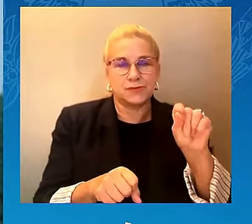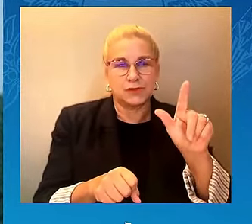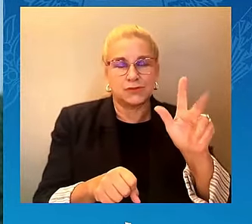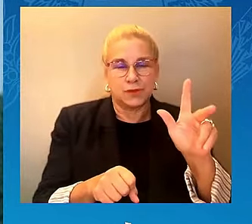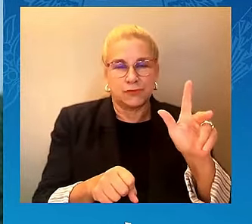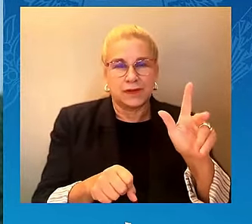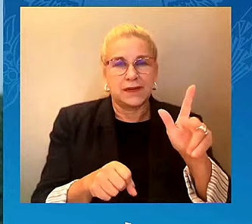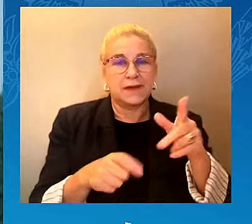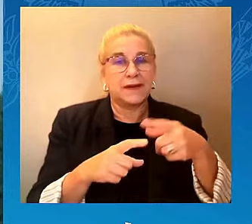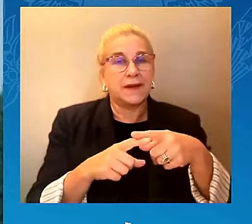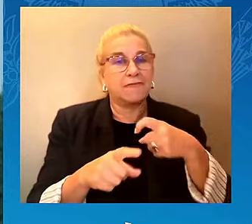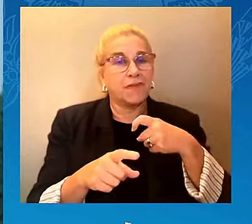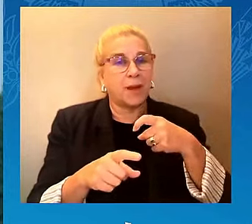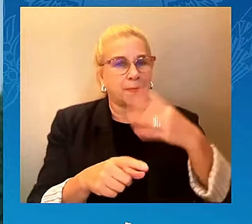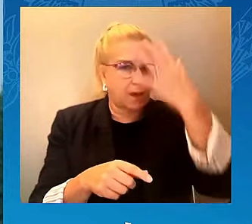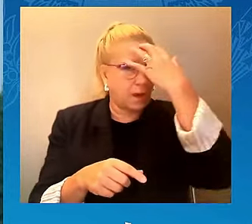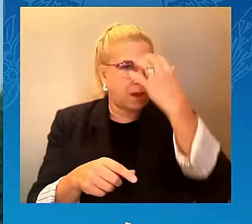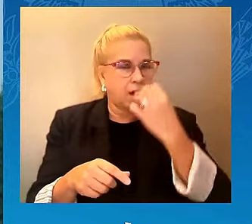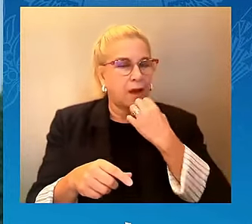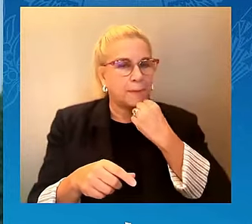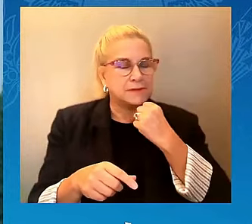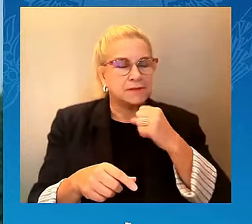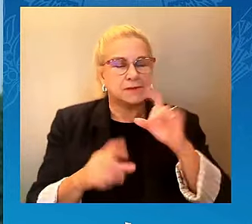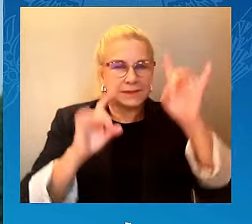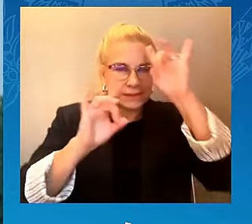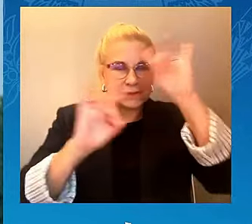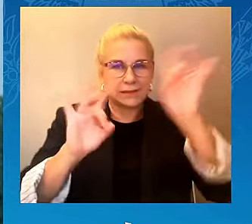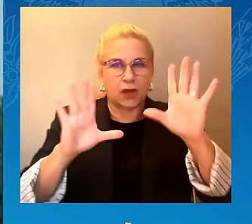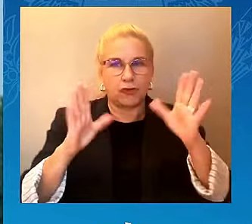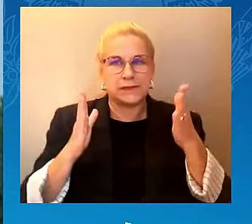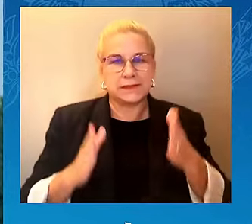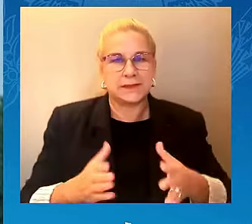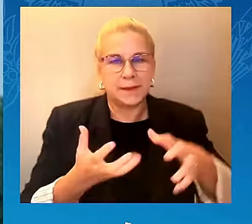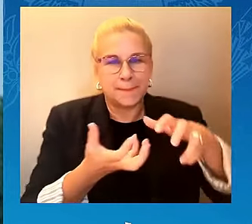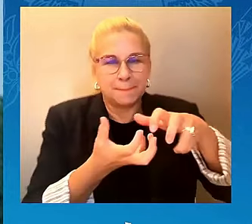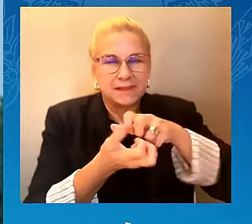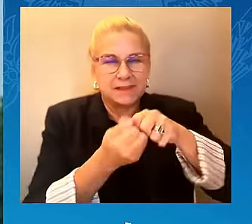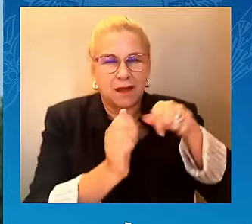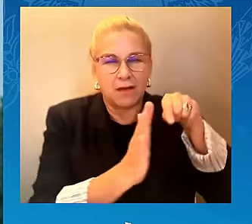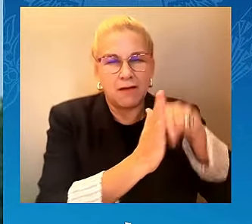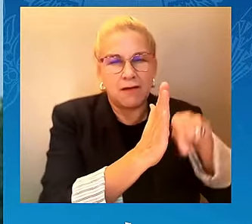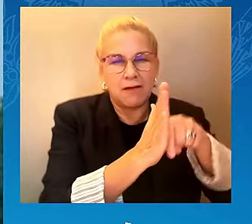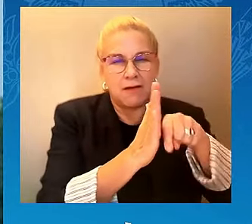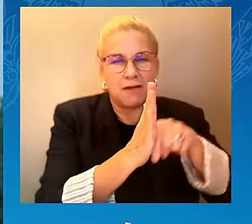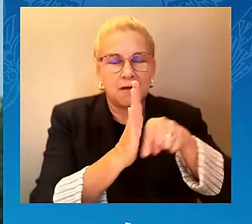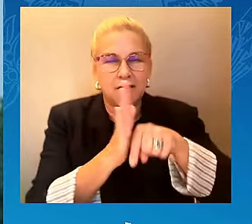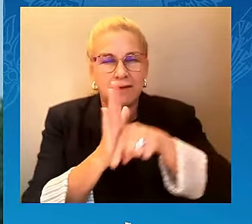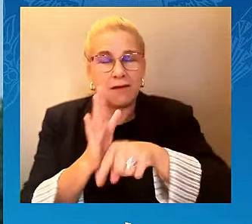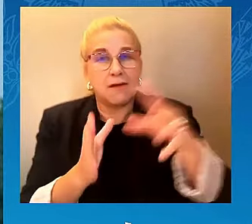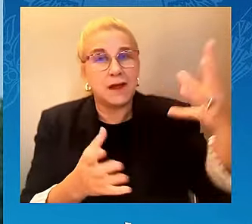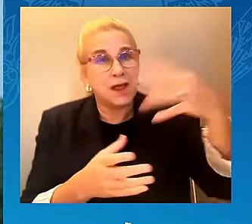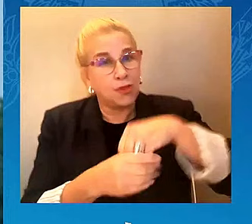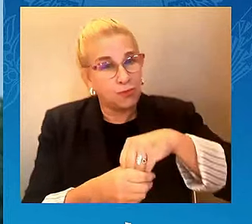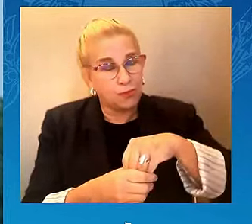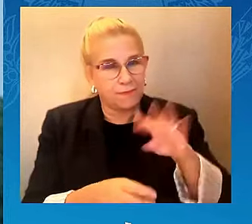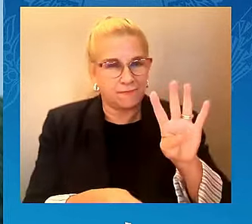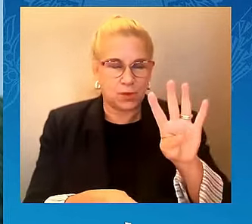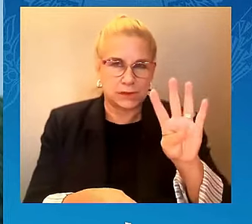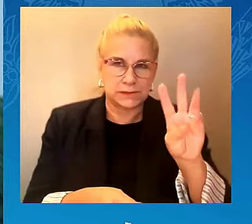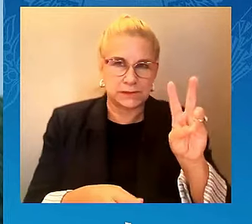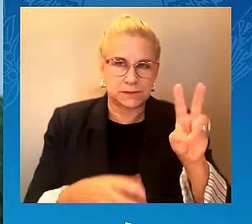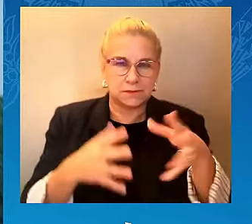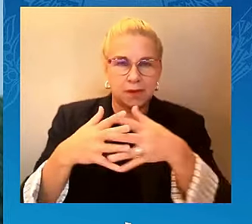of our fellow Americans were killed in this brutal terrorist attack, including a singer from Missouri